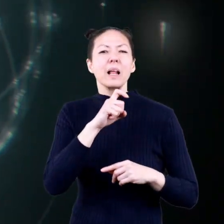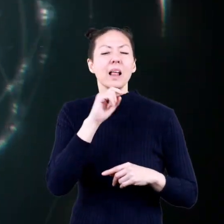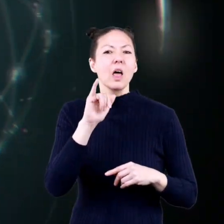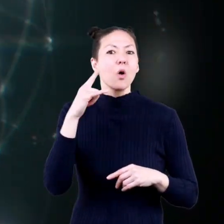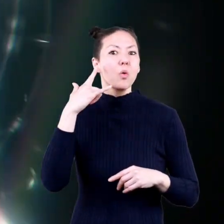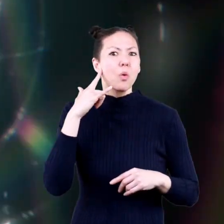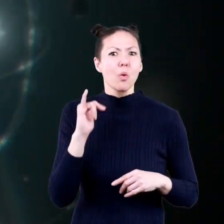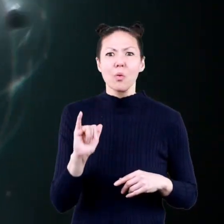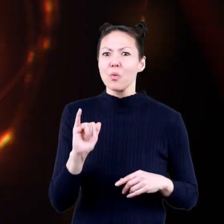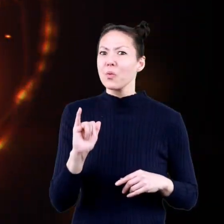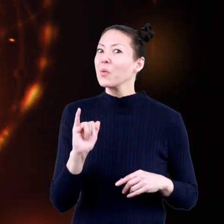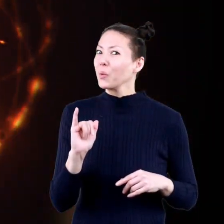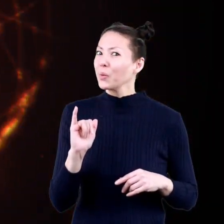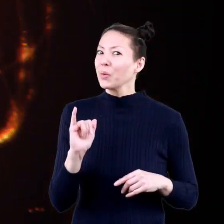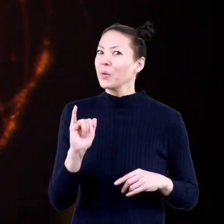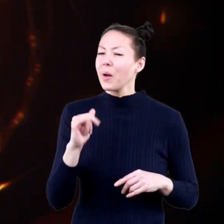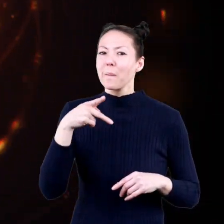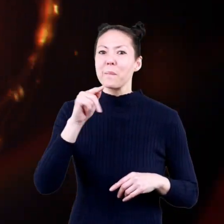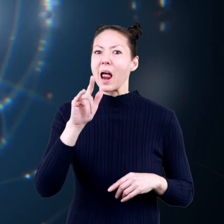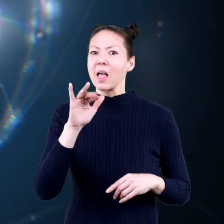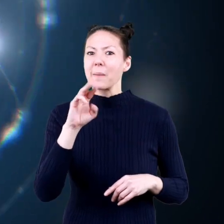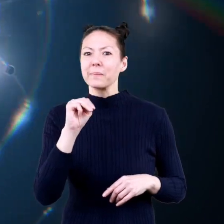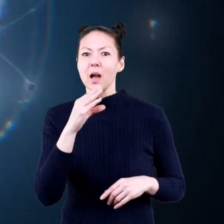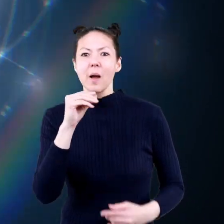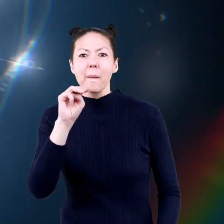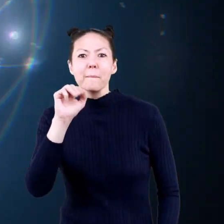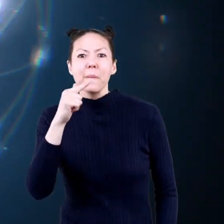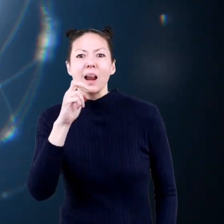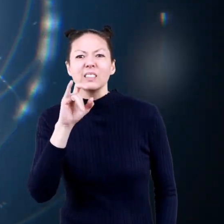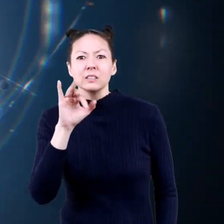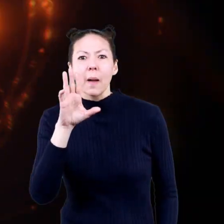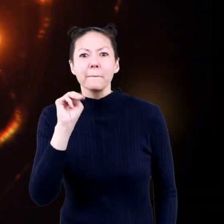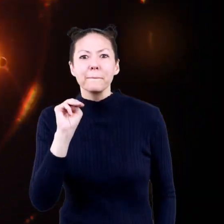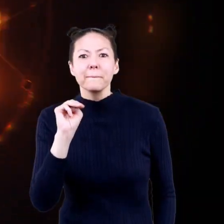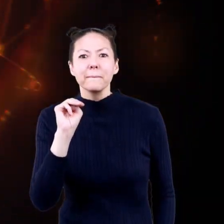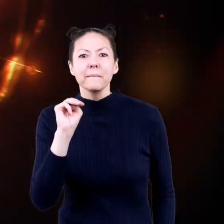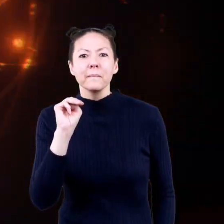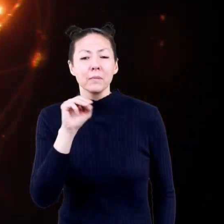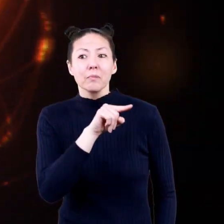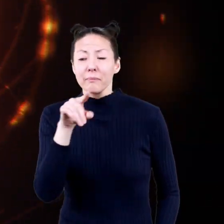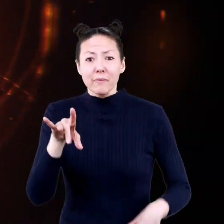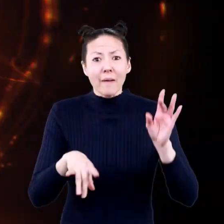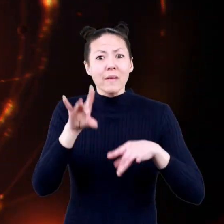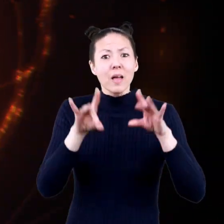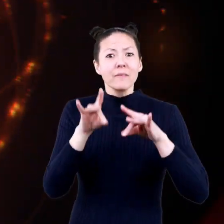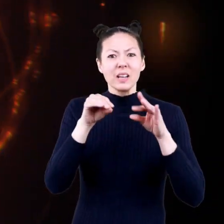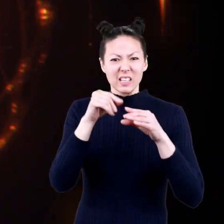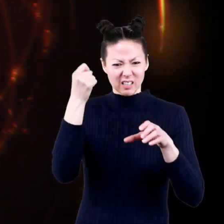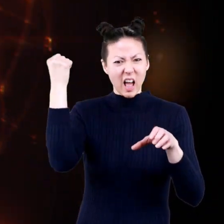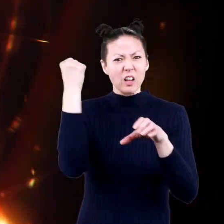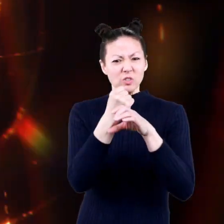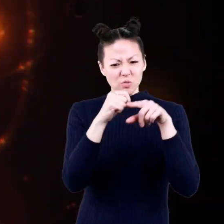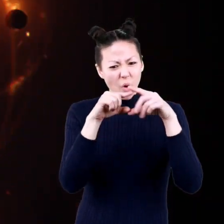precious metals, like gold, platinum, and magnesium, have also been discovered in